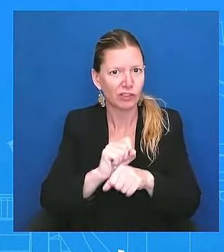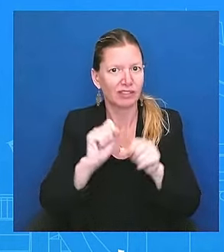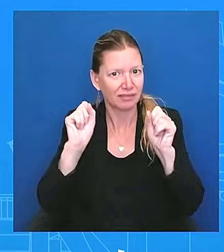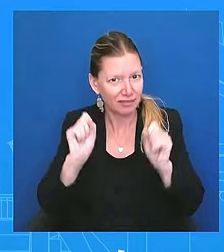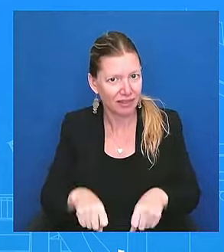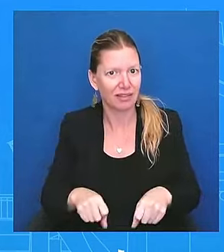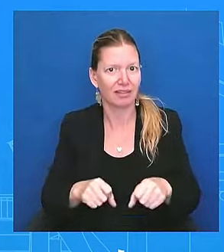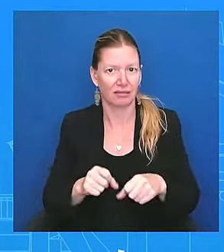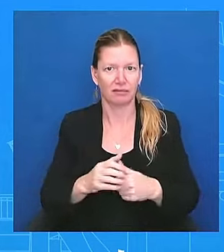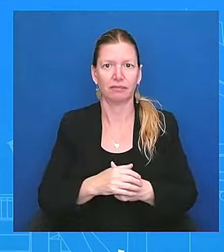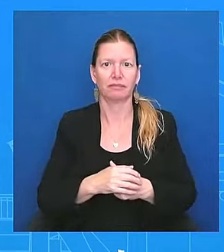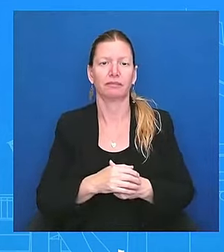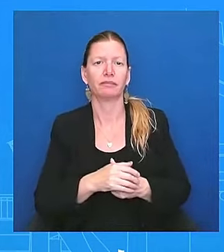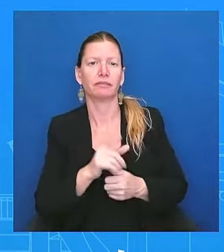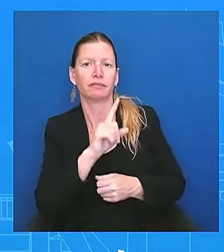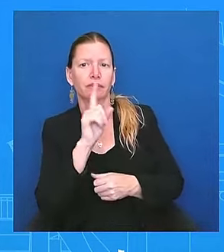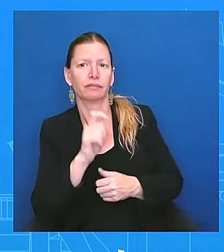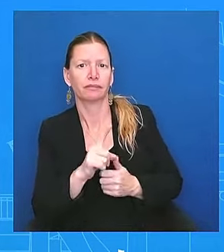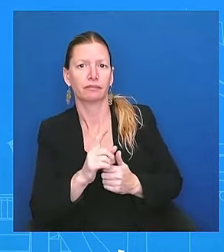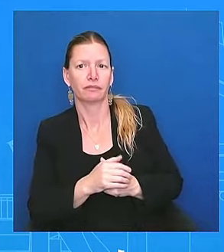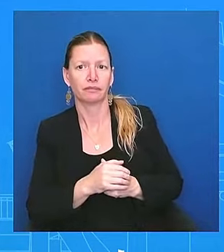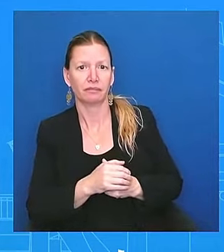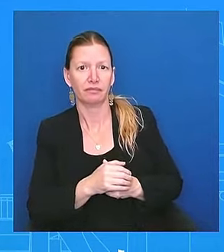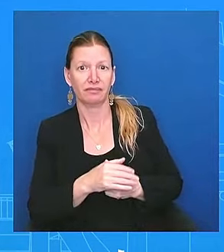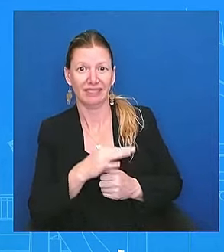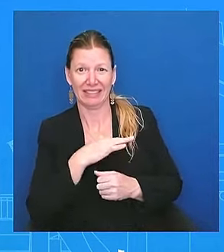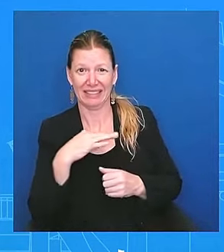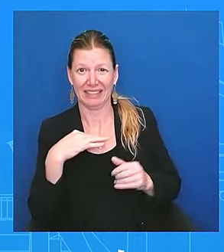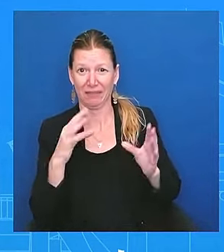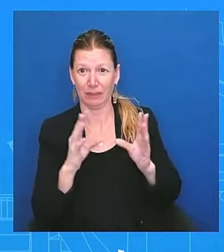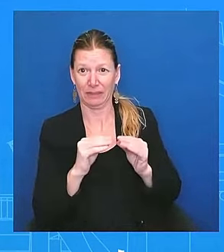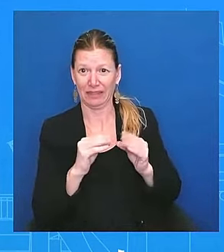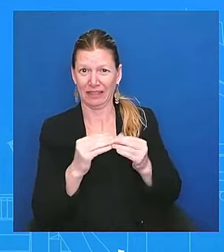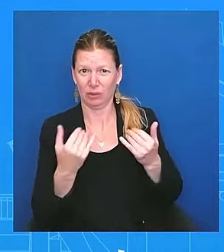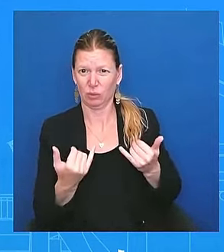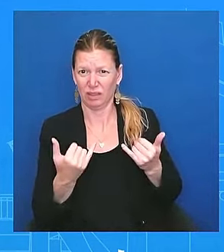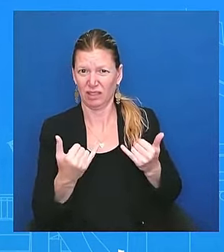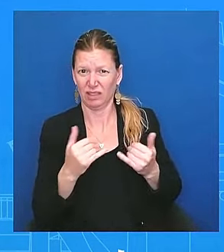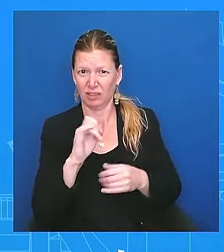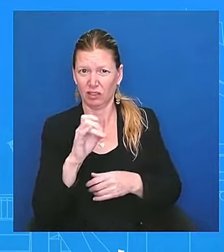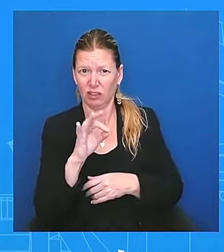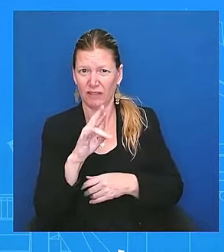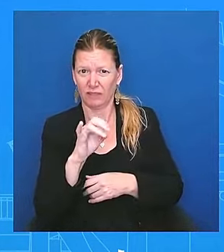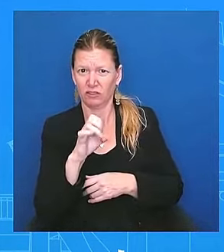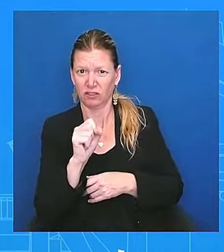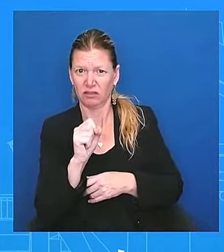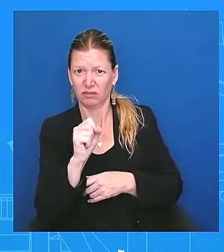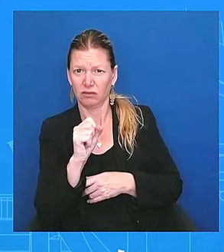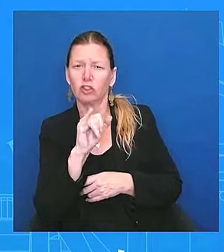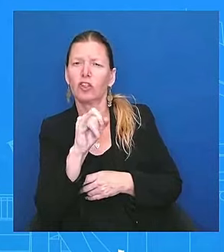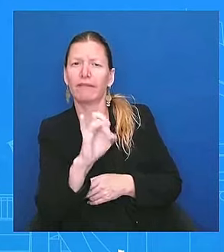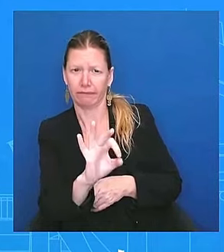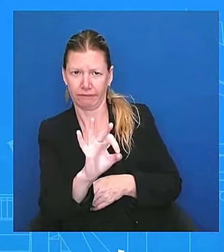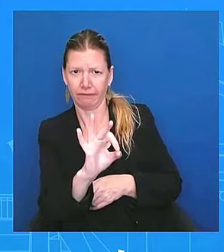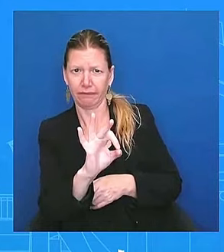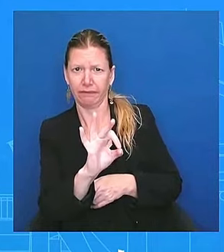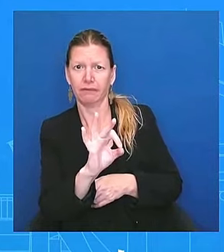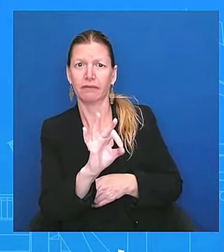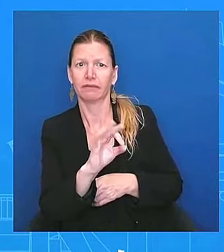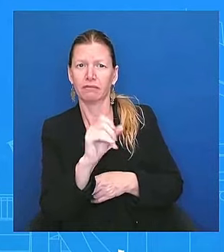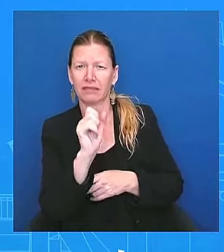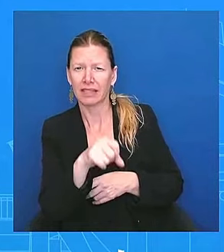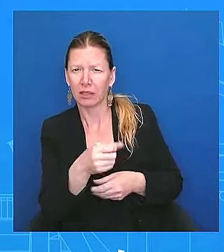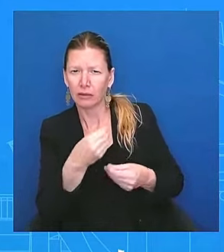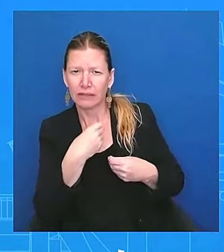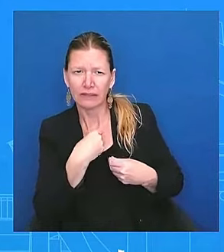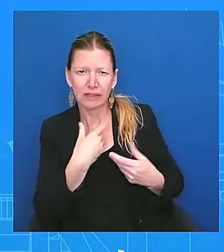Can you just give us a rundown of really what he tried to get across? And is there a morale issue in the White House right now? It's a fair question. And I do have a couple of things